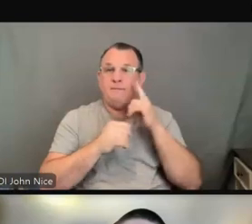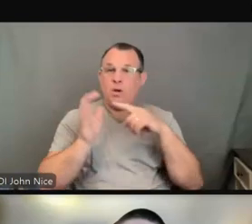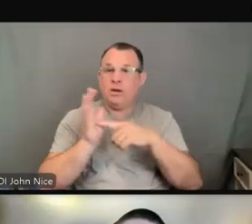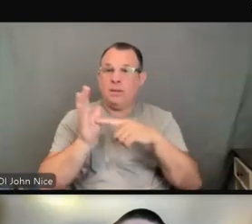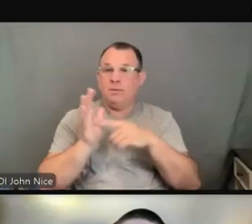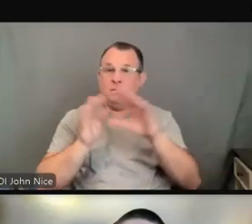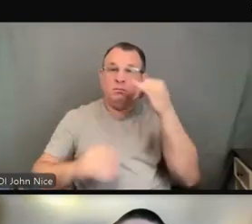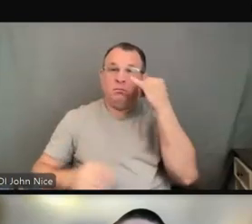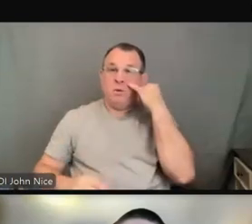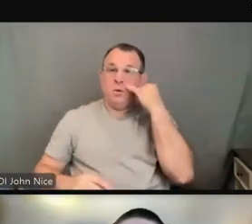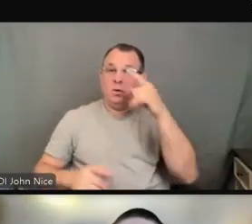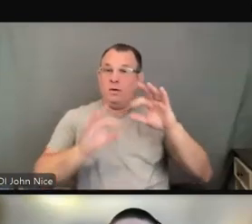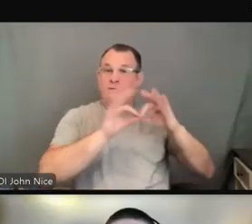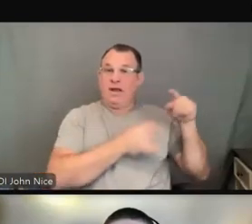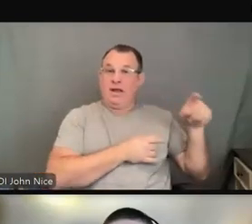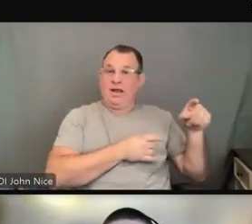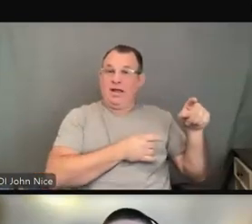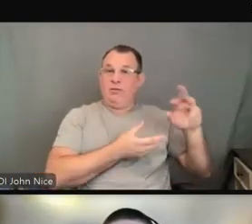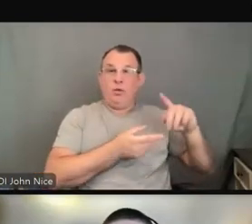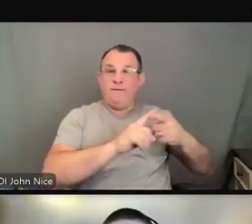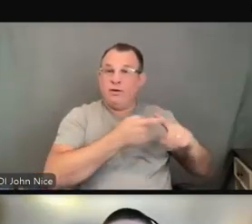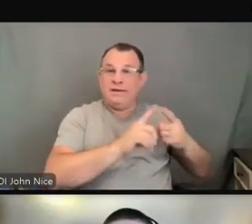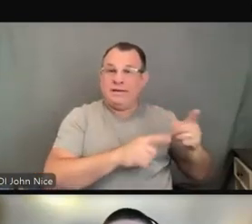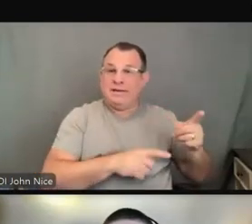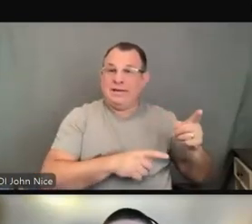or friends are available.